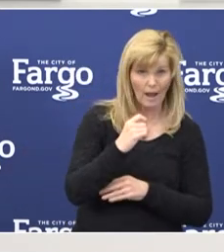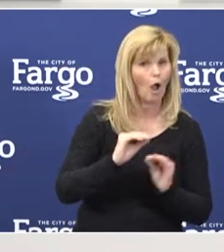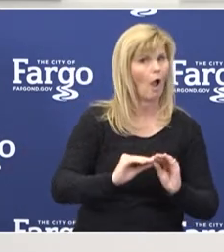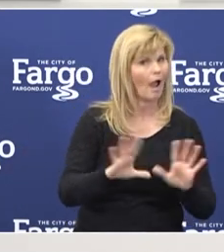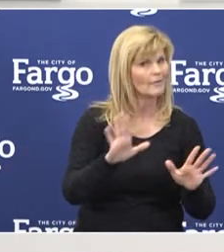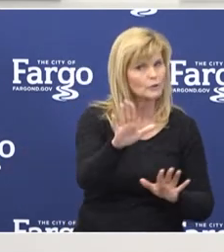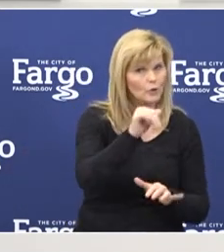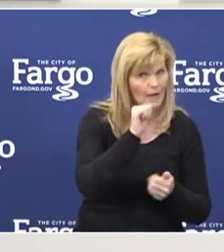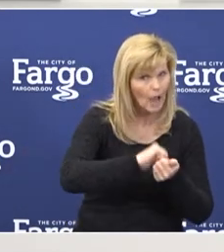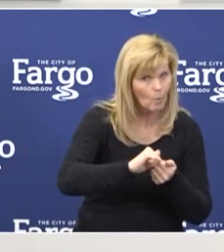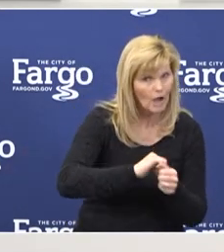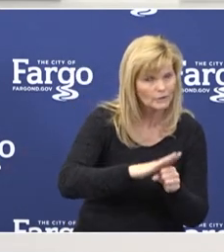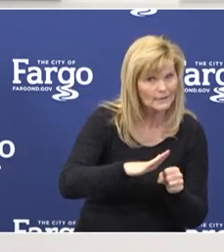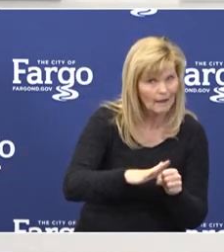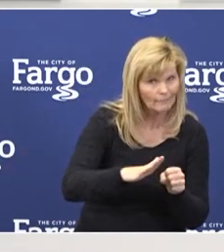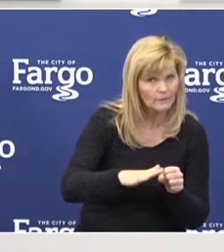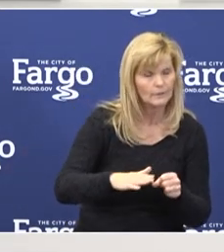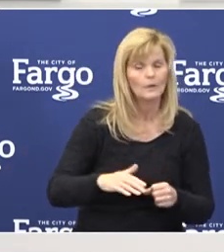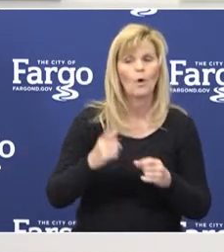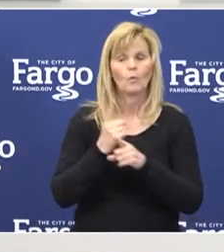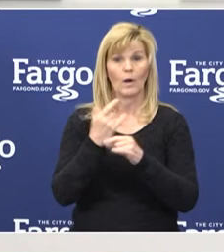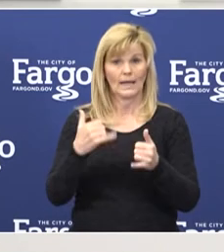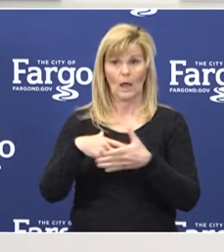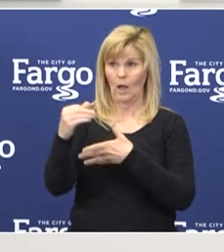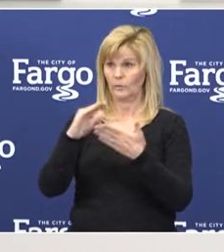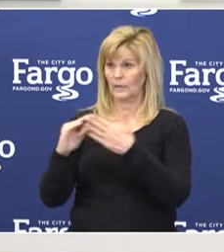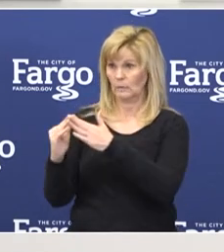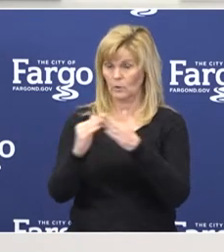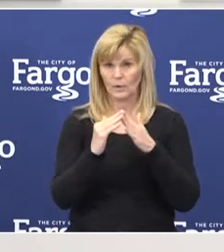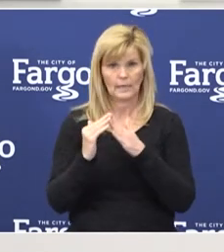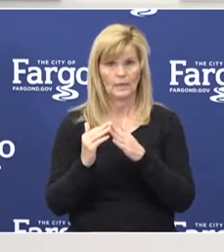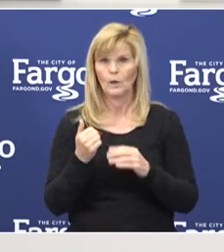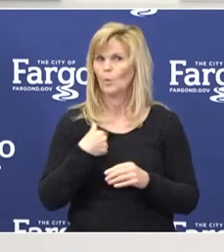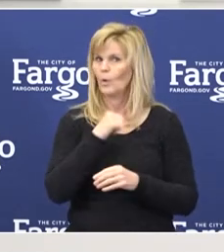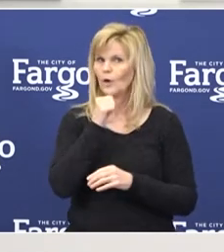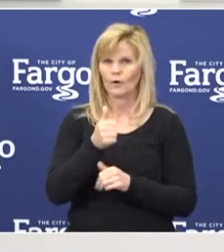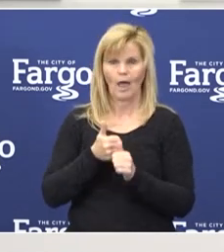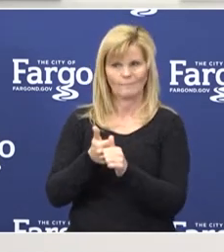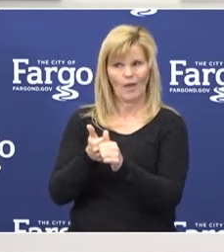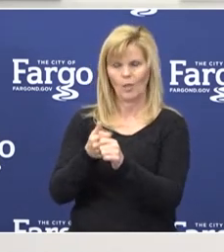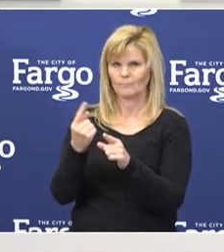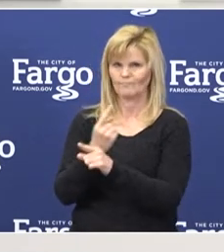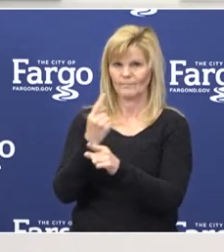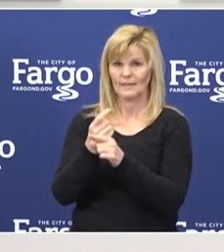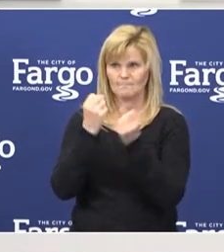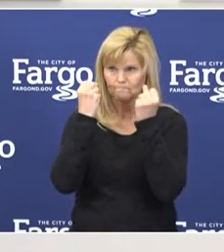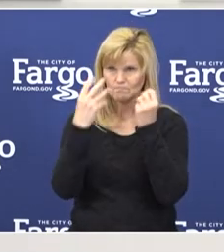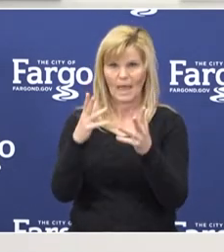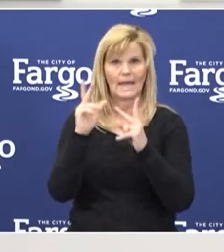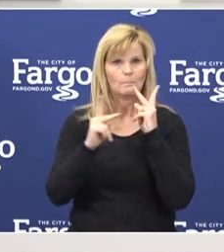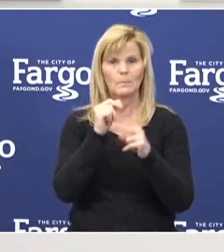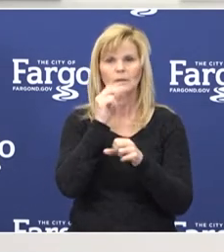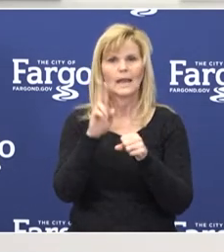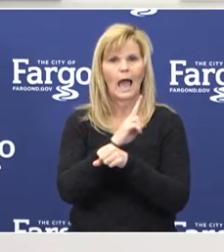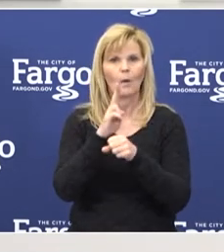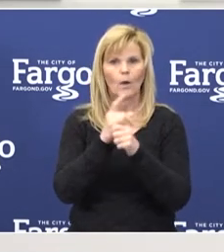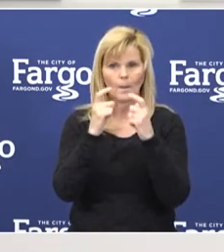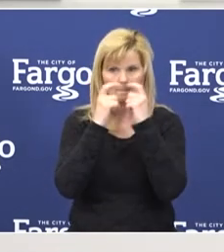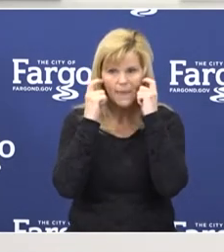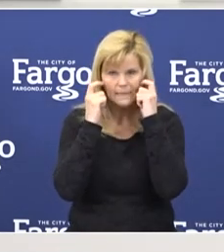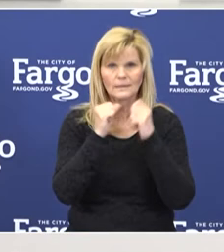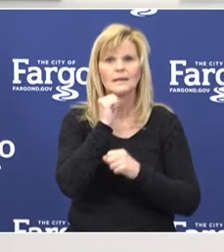When I look in the community right now, we do feel that we're not keeping up like we have been. I see a lot of people not wearing masks, not social distancing.